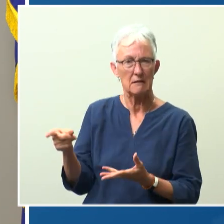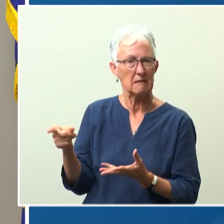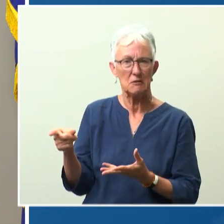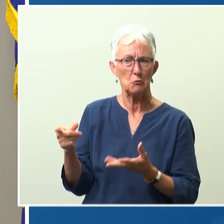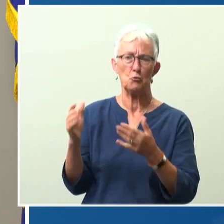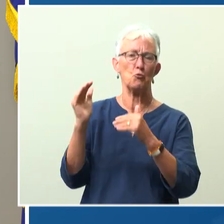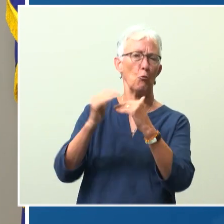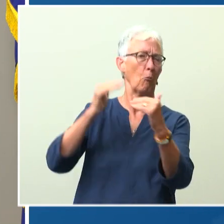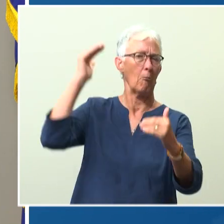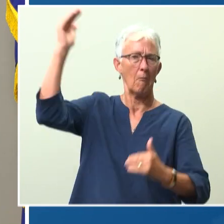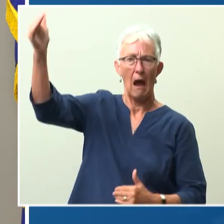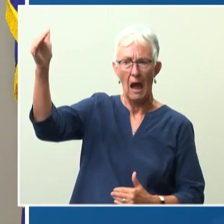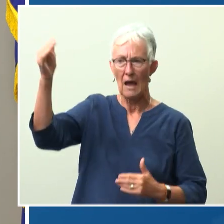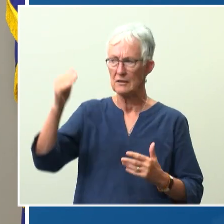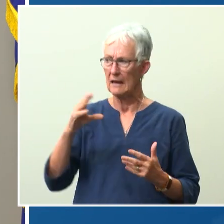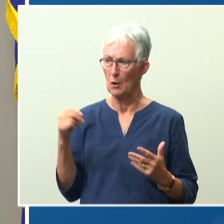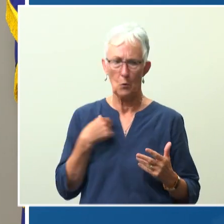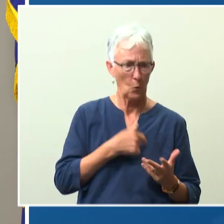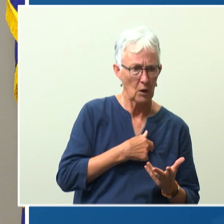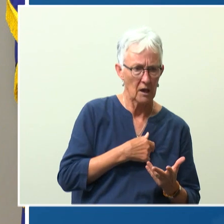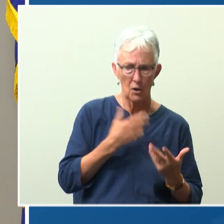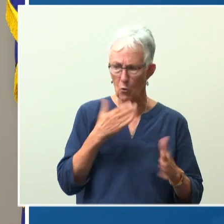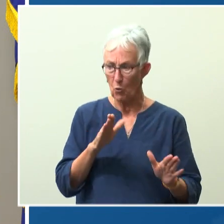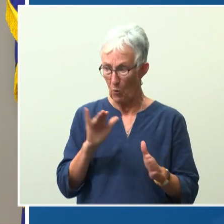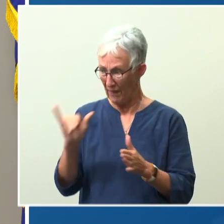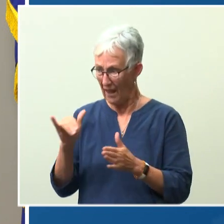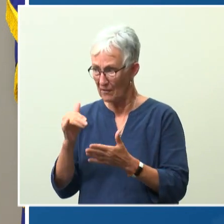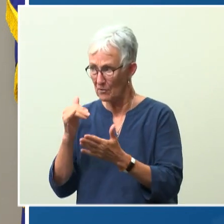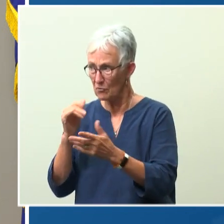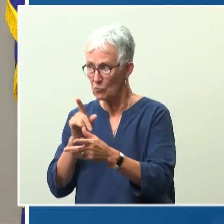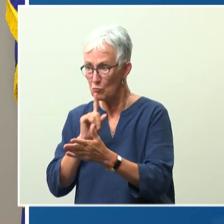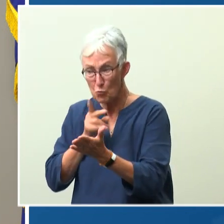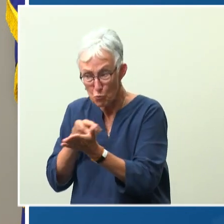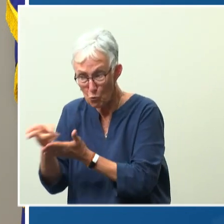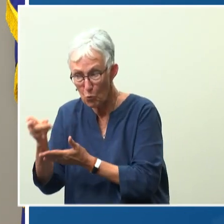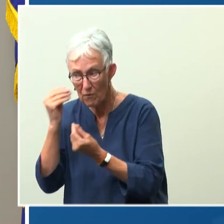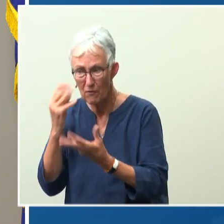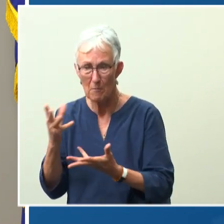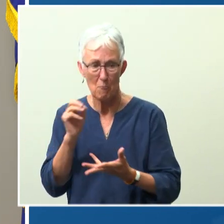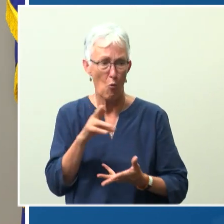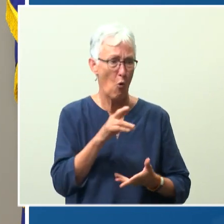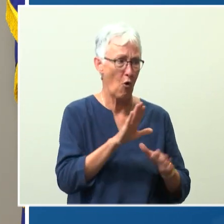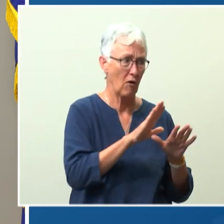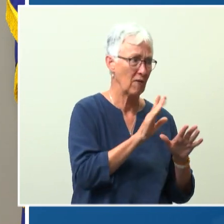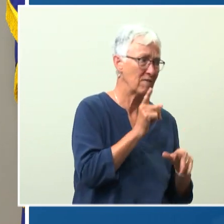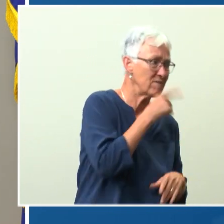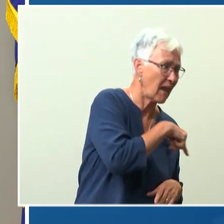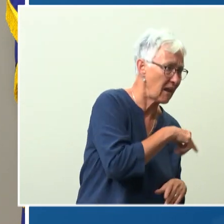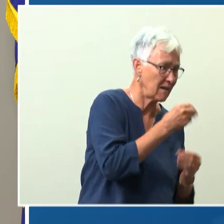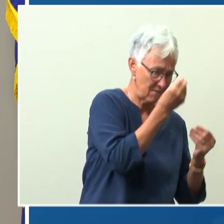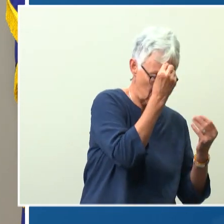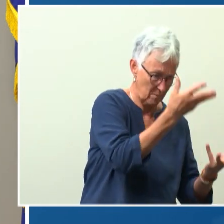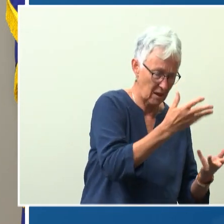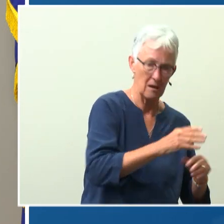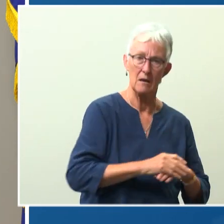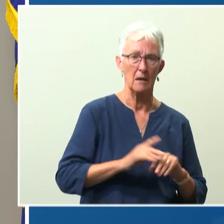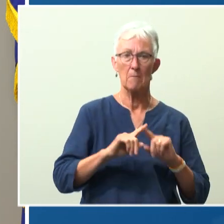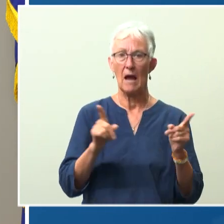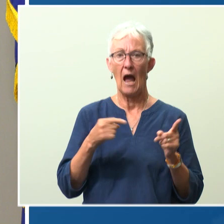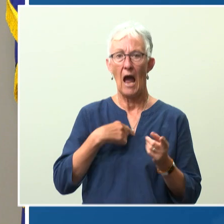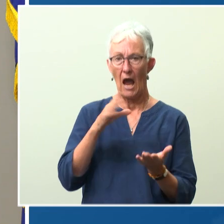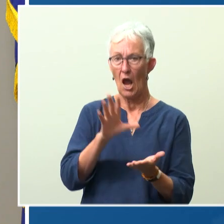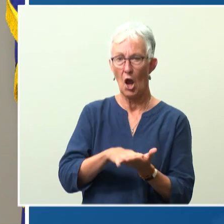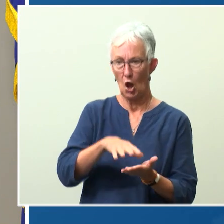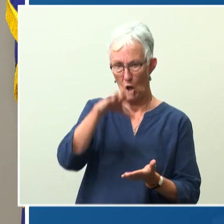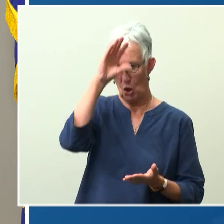process and insecurity surrounding who to trust. That is a fact, despite my best efforts, I have learned is no